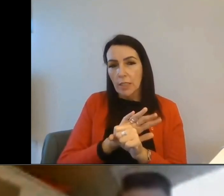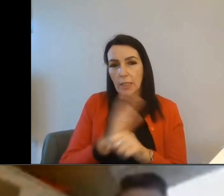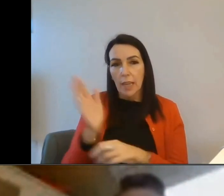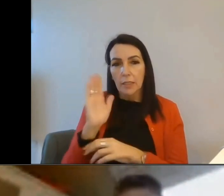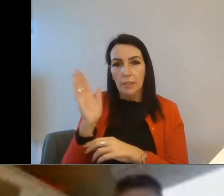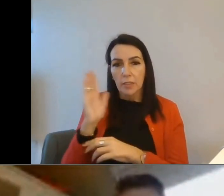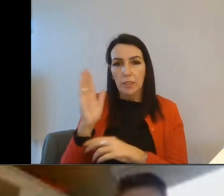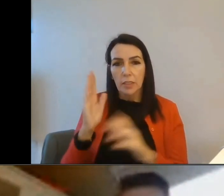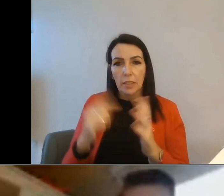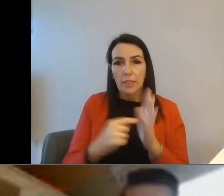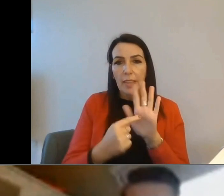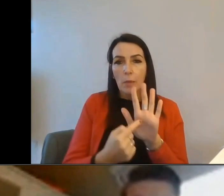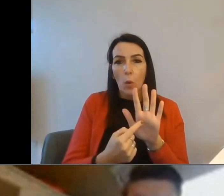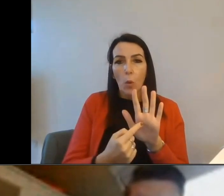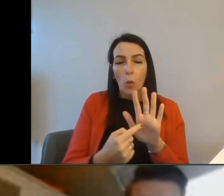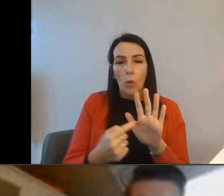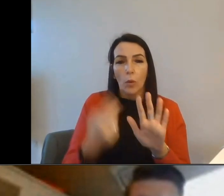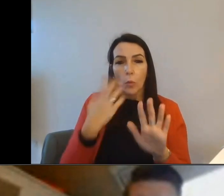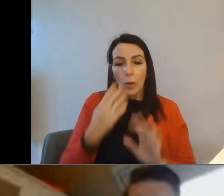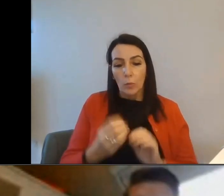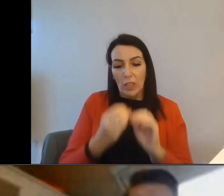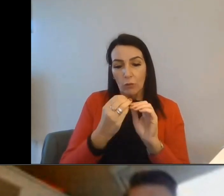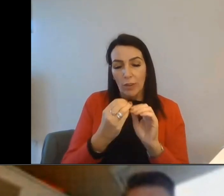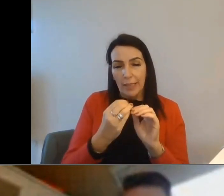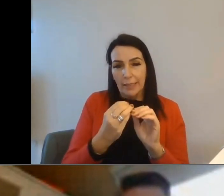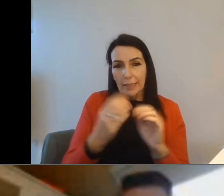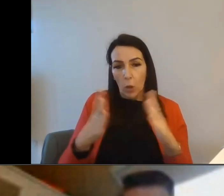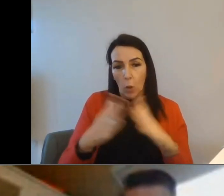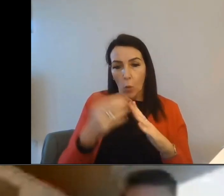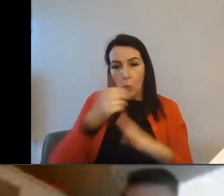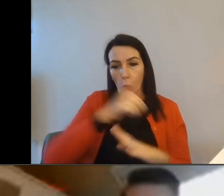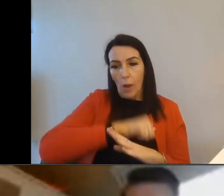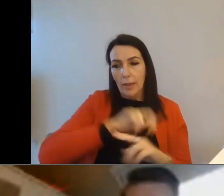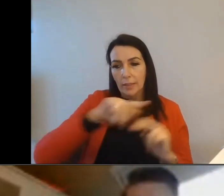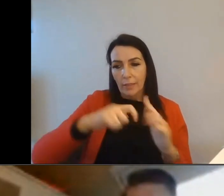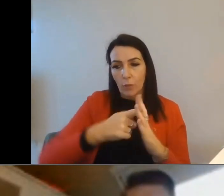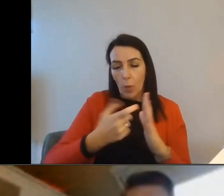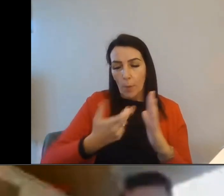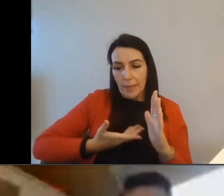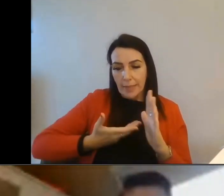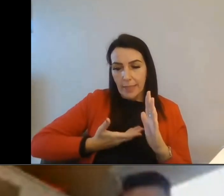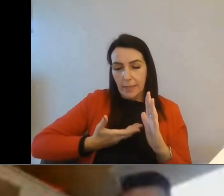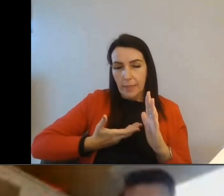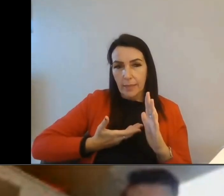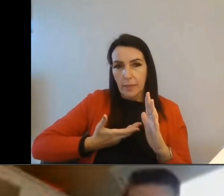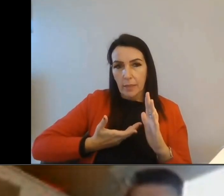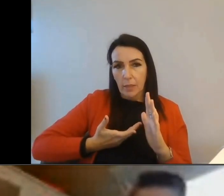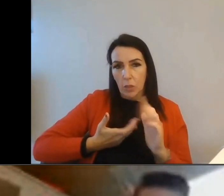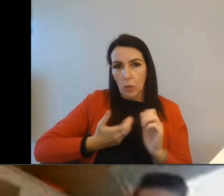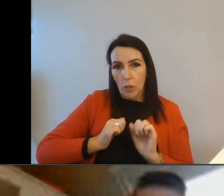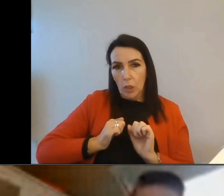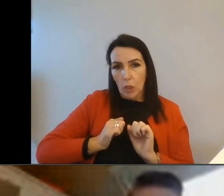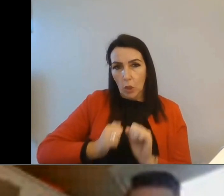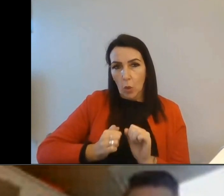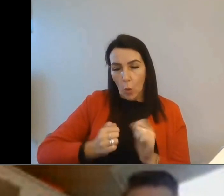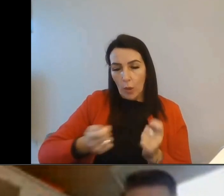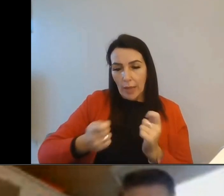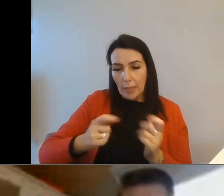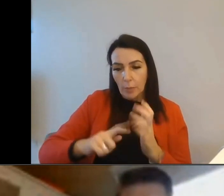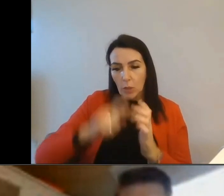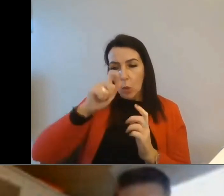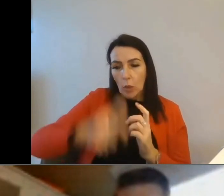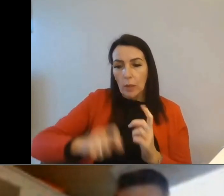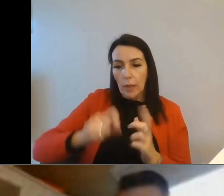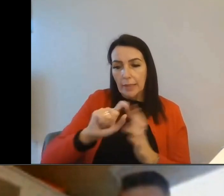But essentially, when we create an instance of HomeWise for a business, you'll get your own admin or client portal,